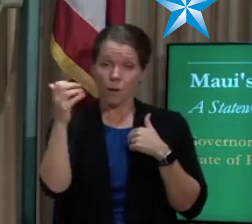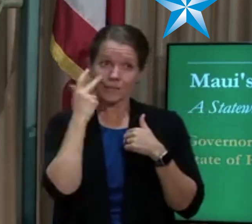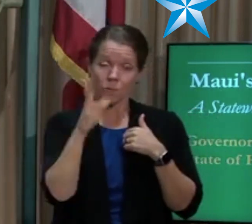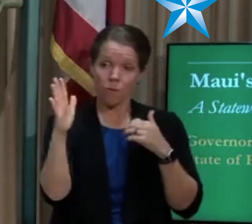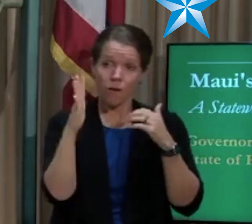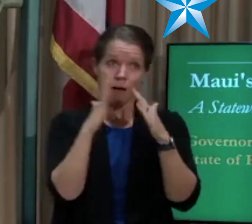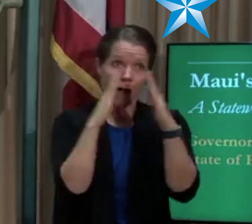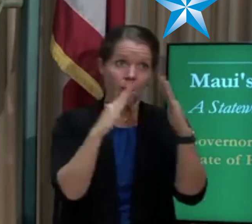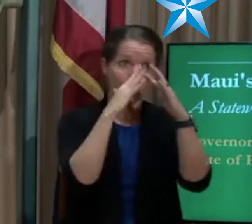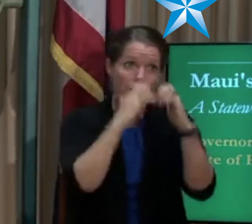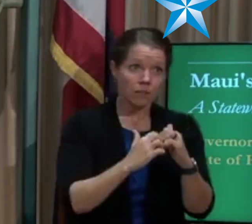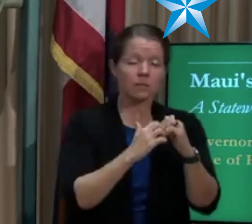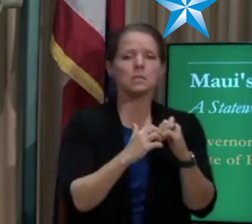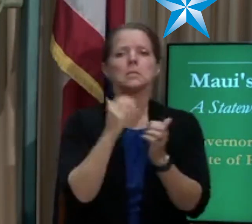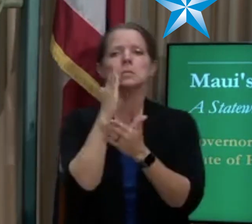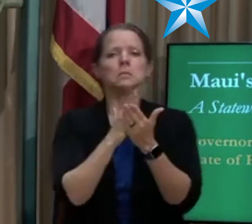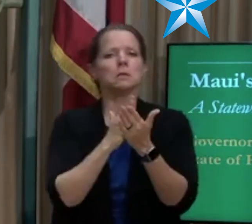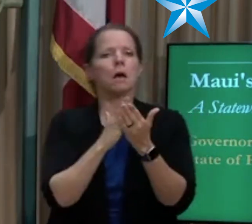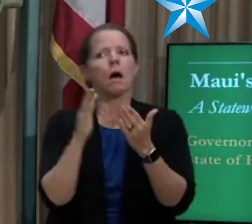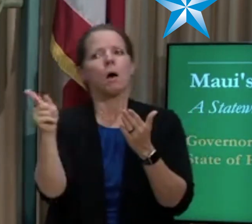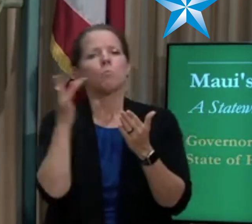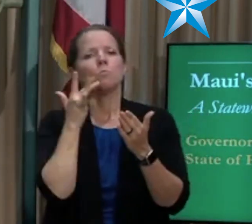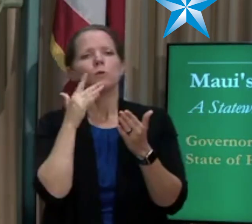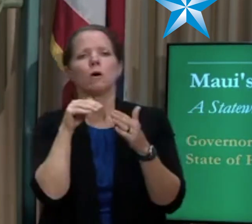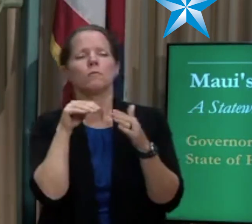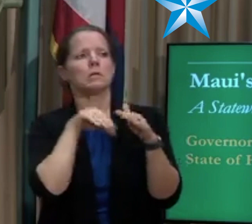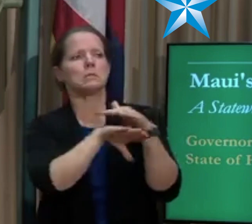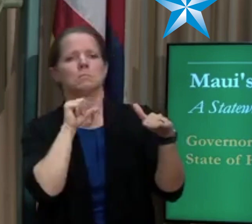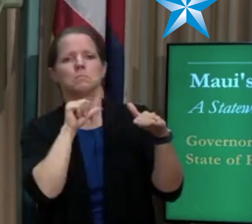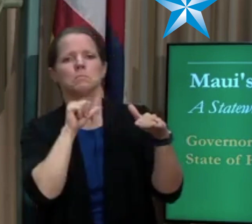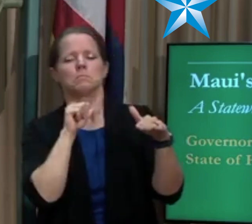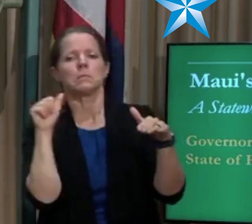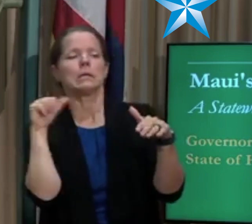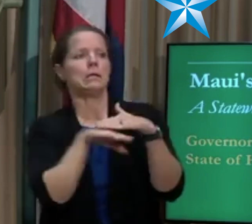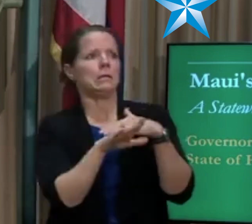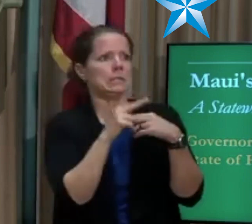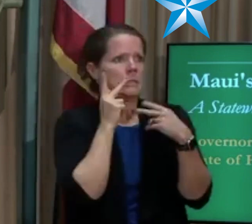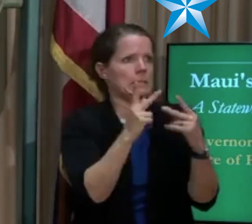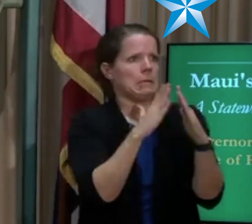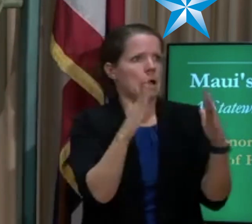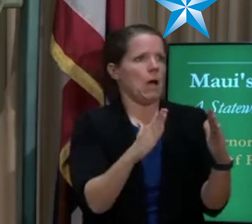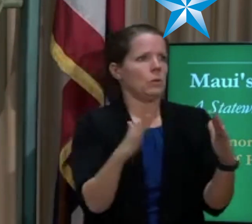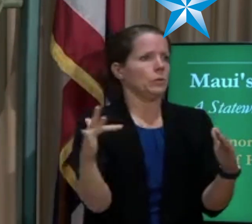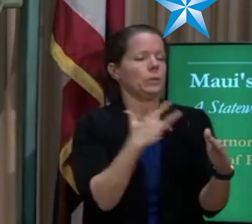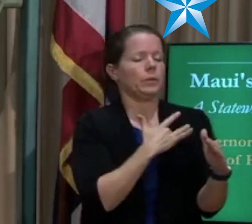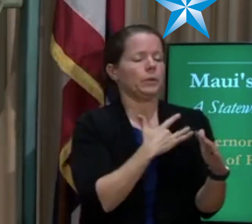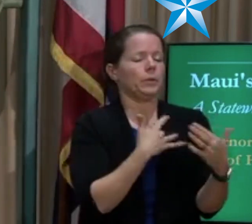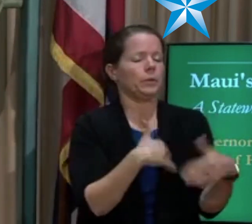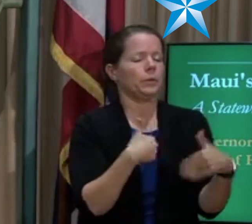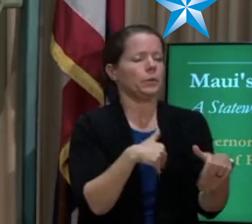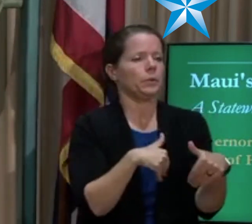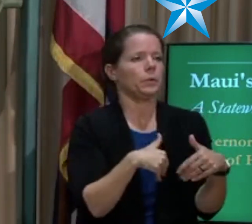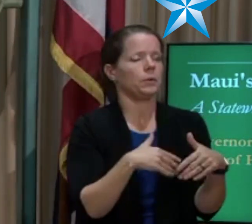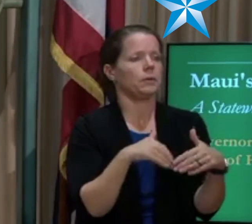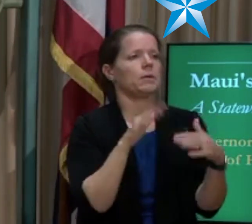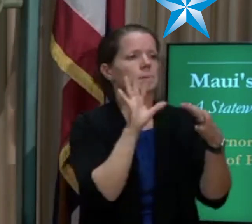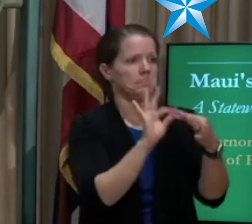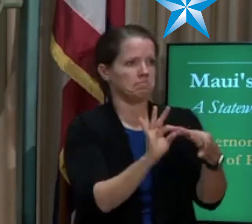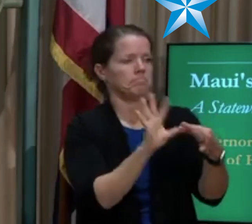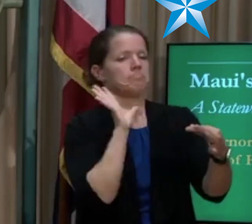to say goodbye, in a way, to their property. Others may want to stay several hours. They're going to be very accommodating. They will be providing